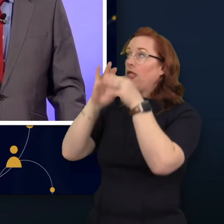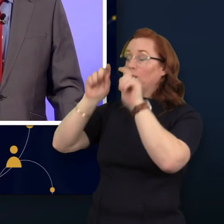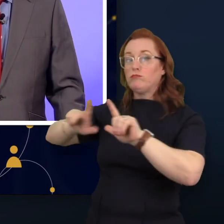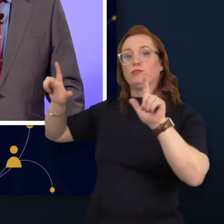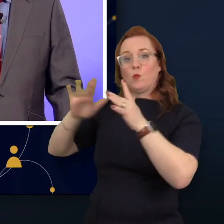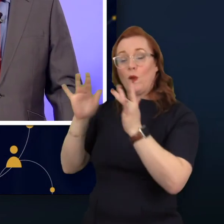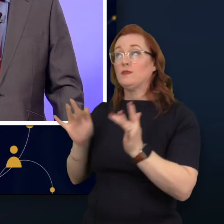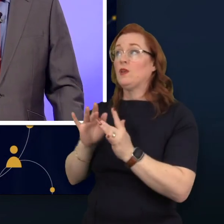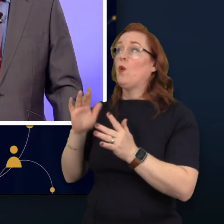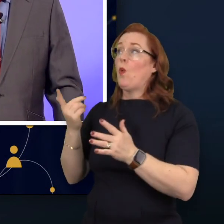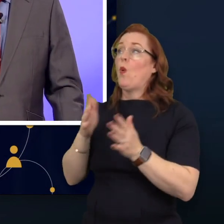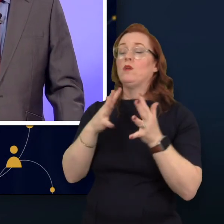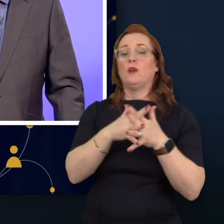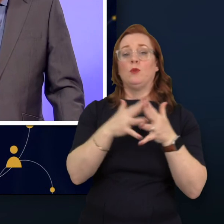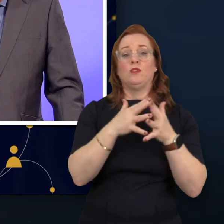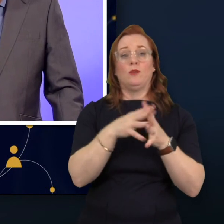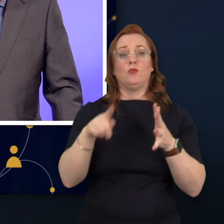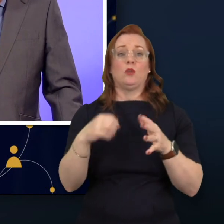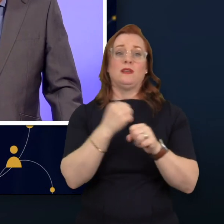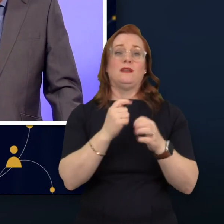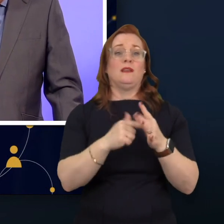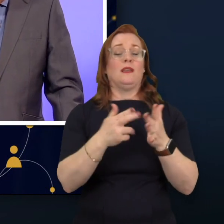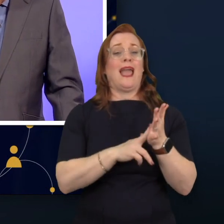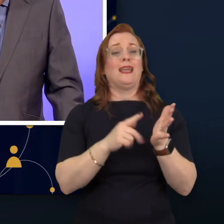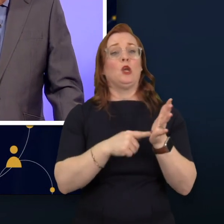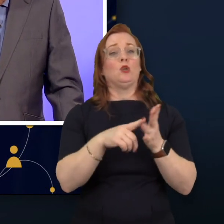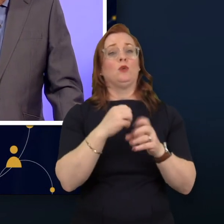.gaintogether.org